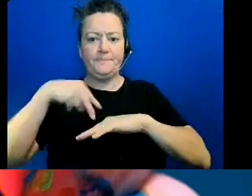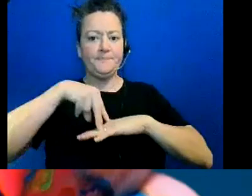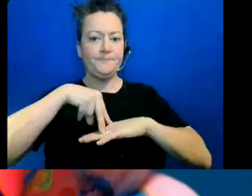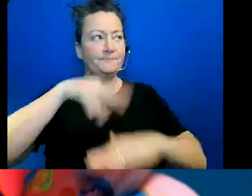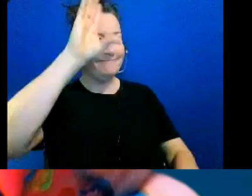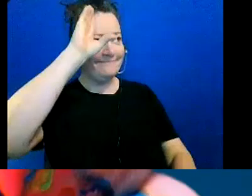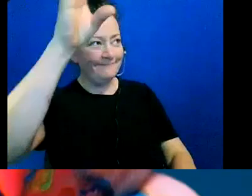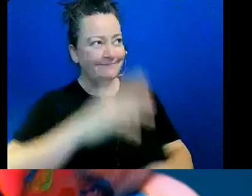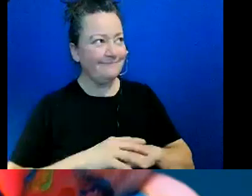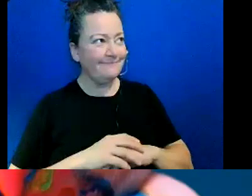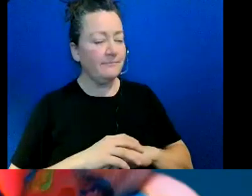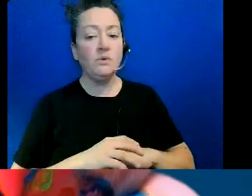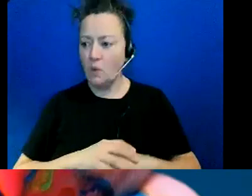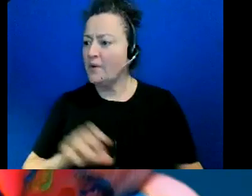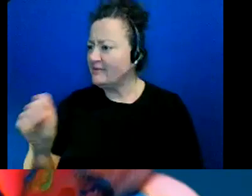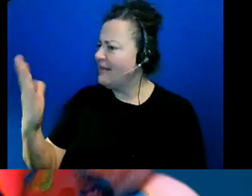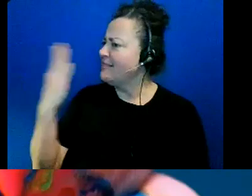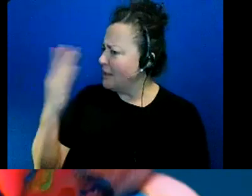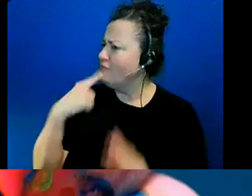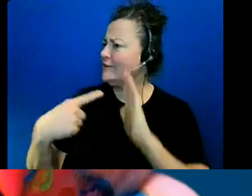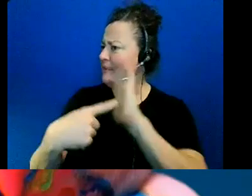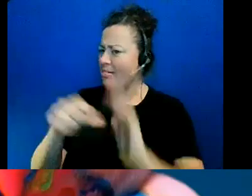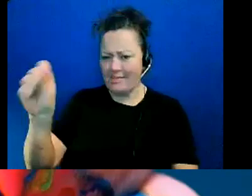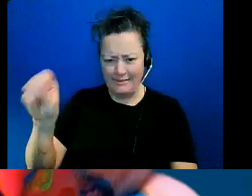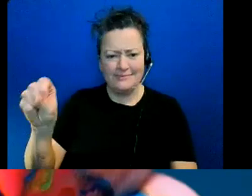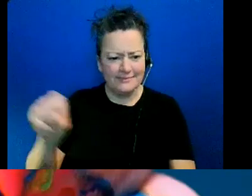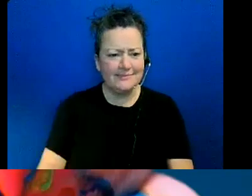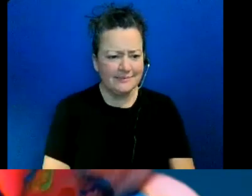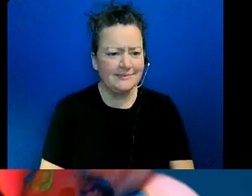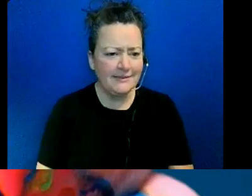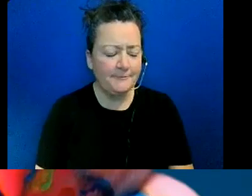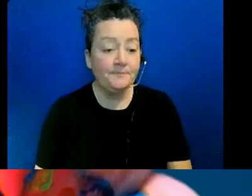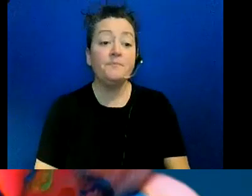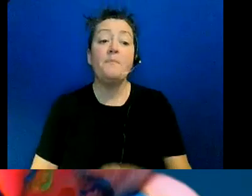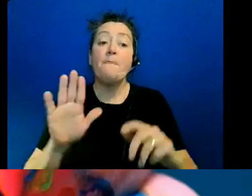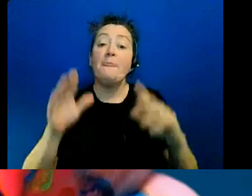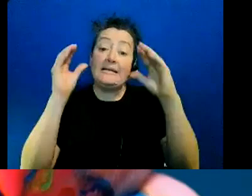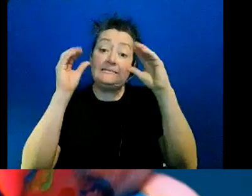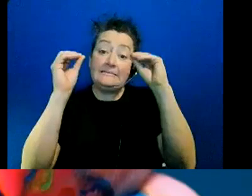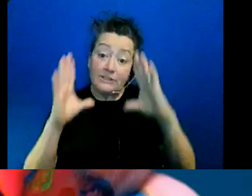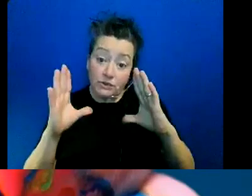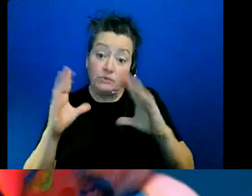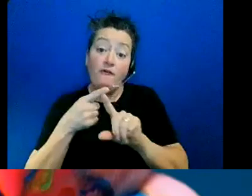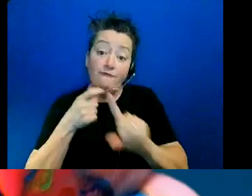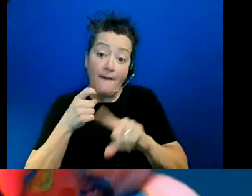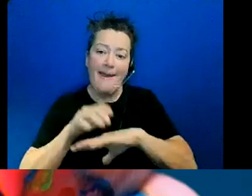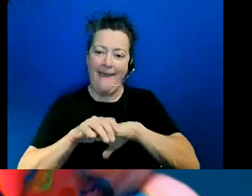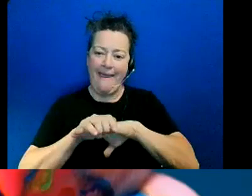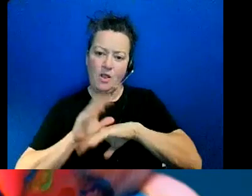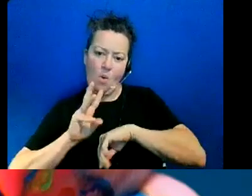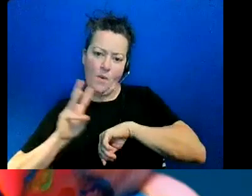thank you for that so definitely um teachers from anglo-western cultures